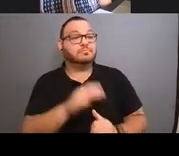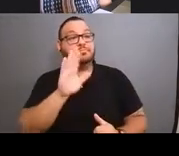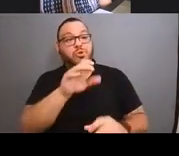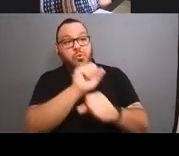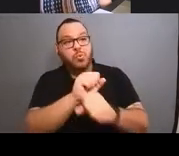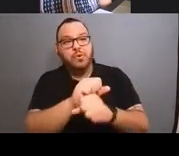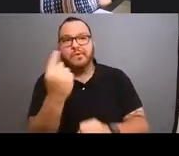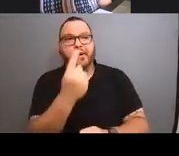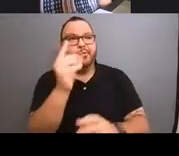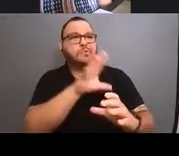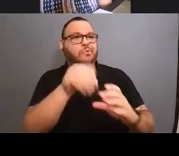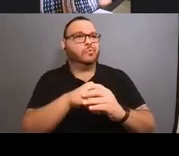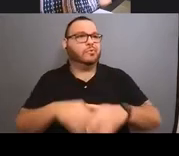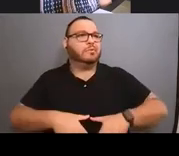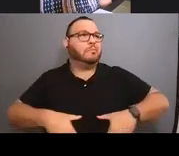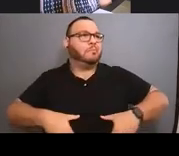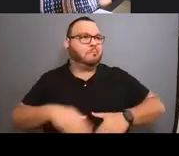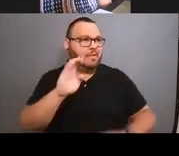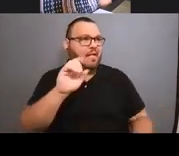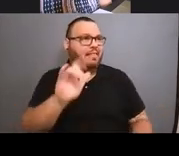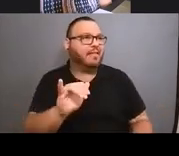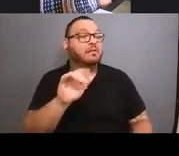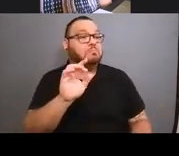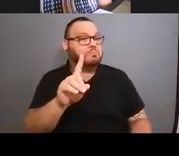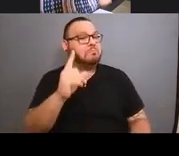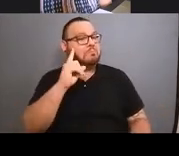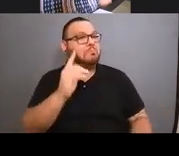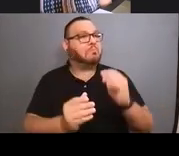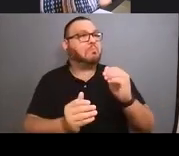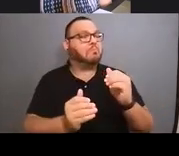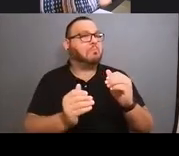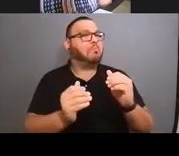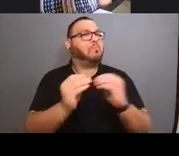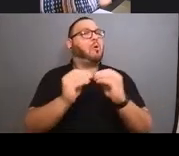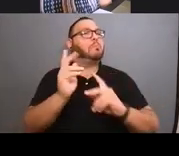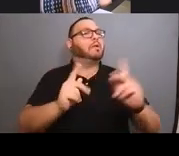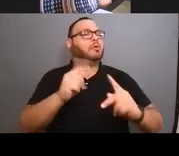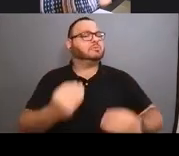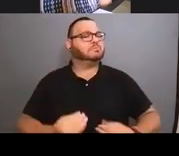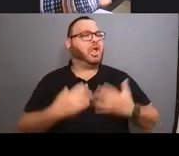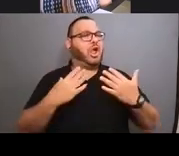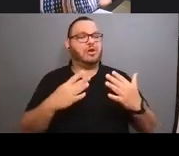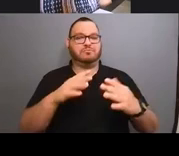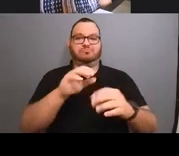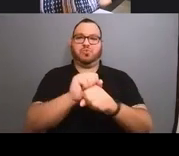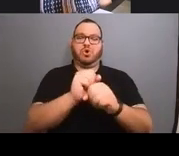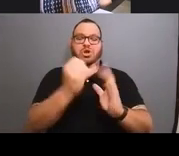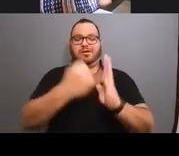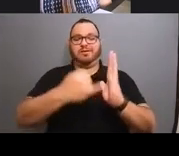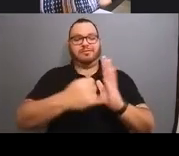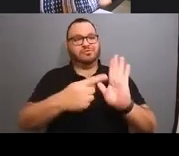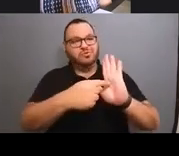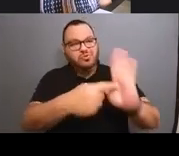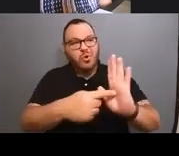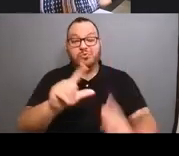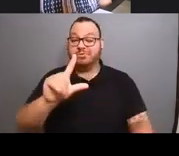included bellies, but I think a lot more people are inspired to do work that shows, like you said, the, the, the legs that are